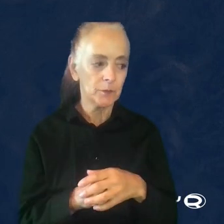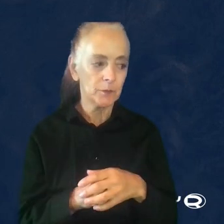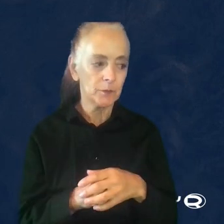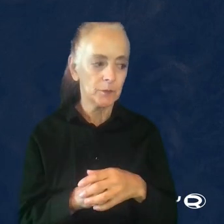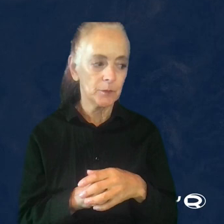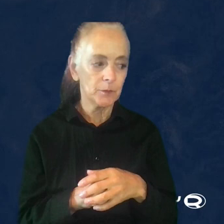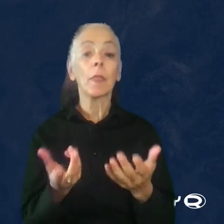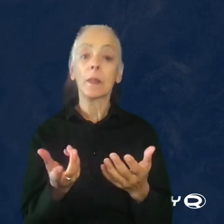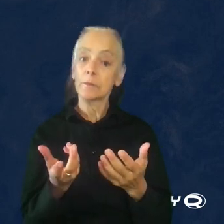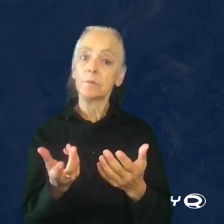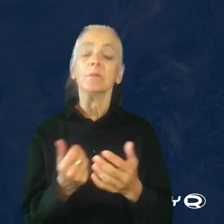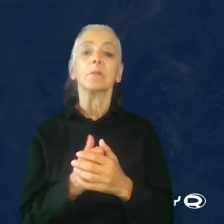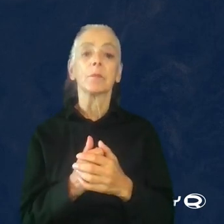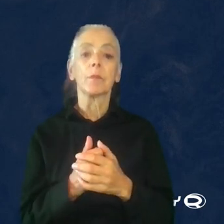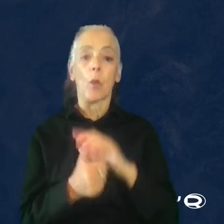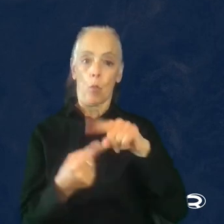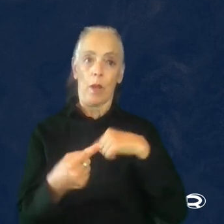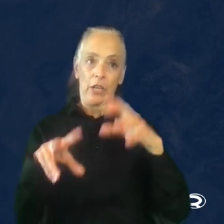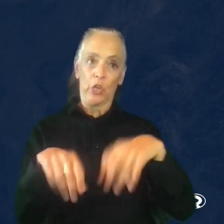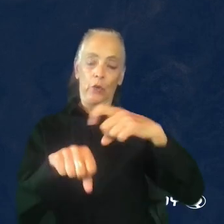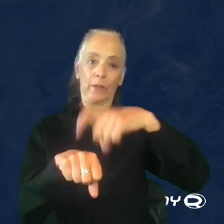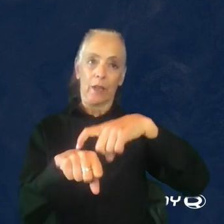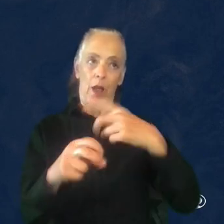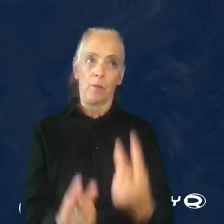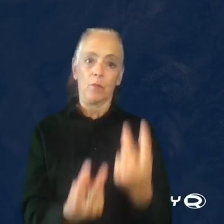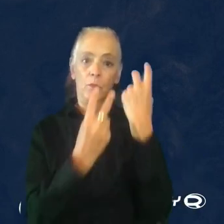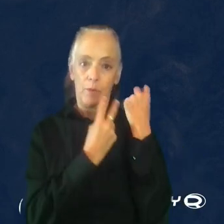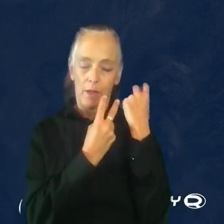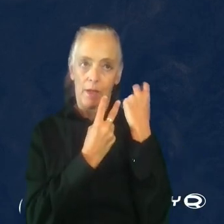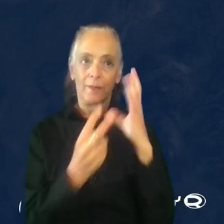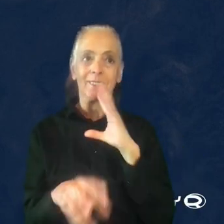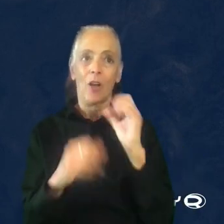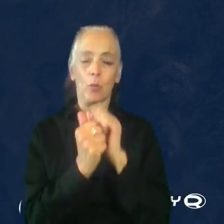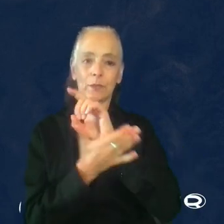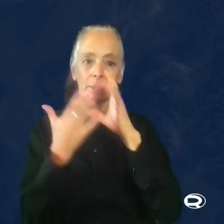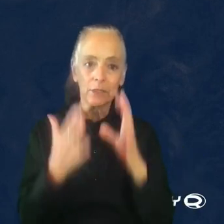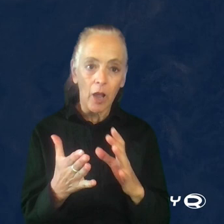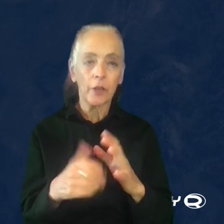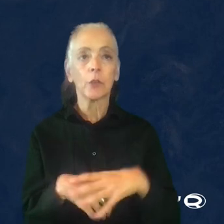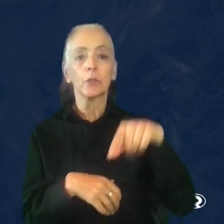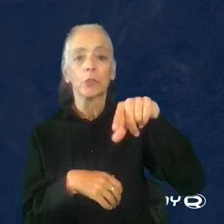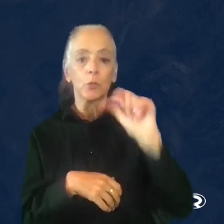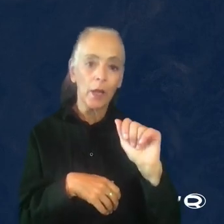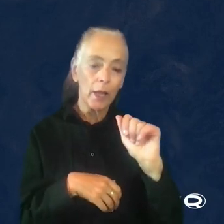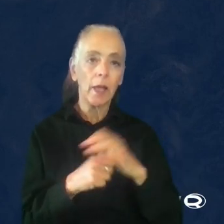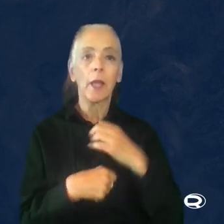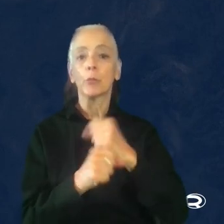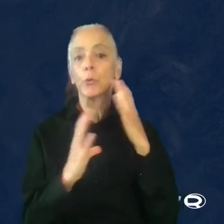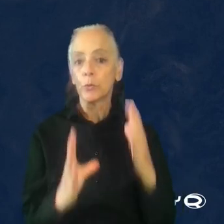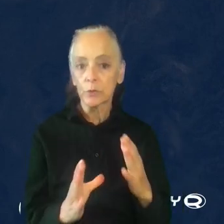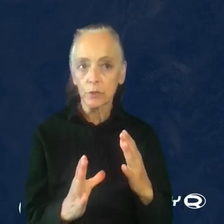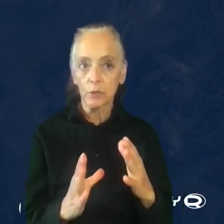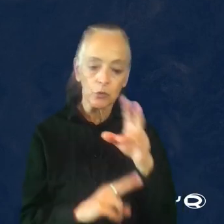So when I actually took the time to look back and talk with designers and QA and producers, looking